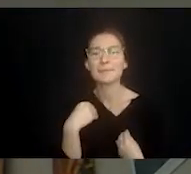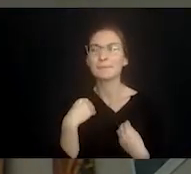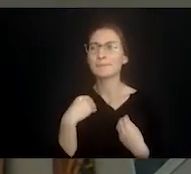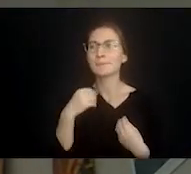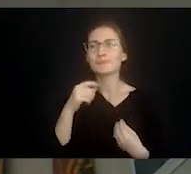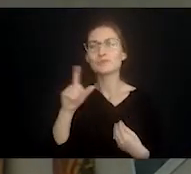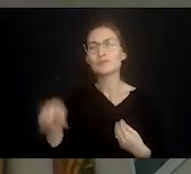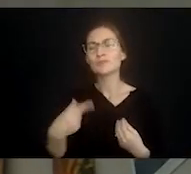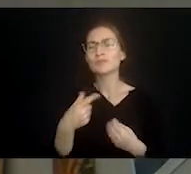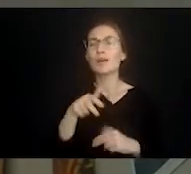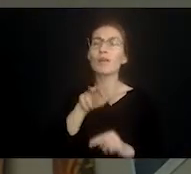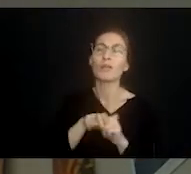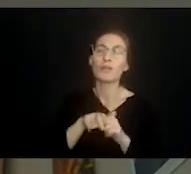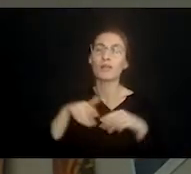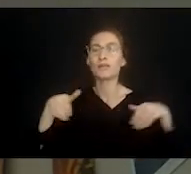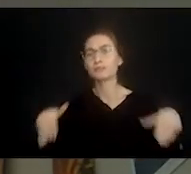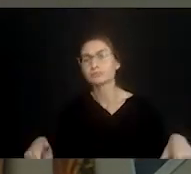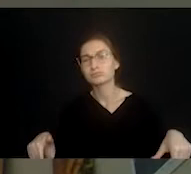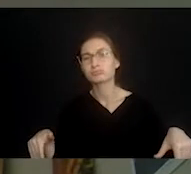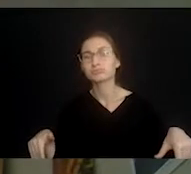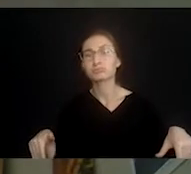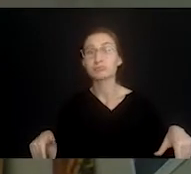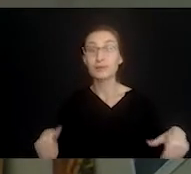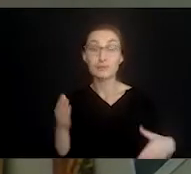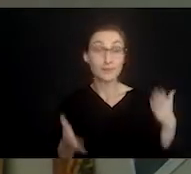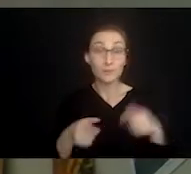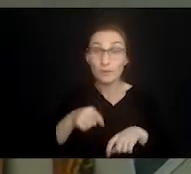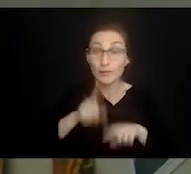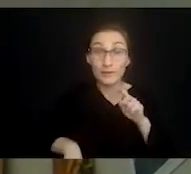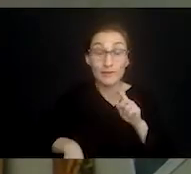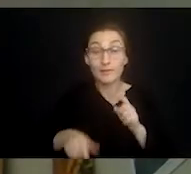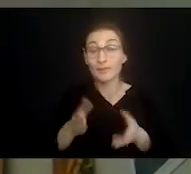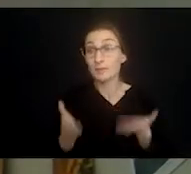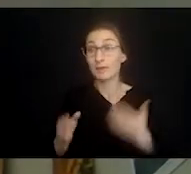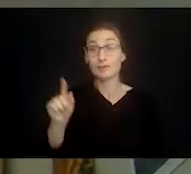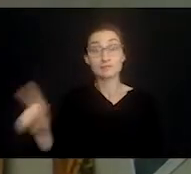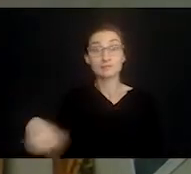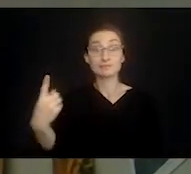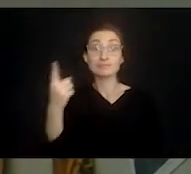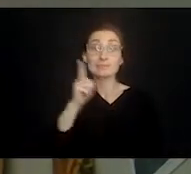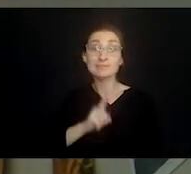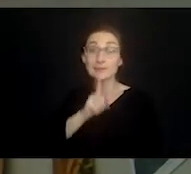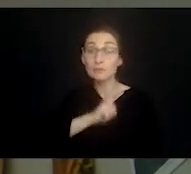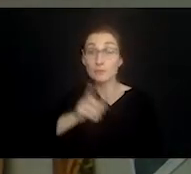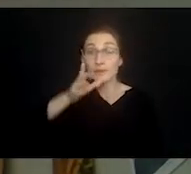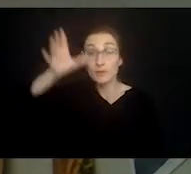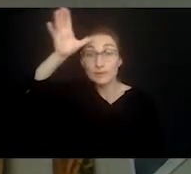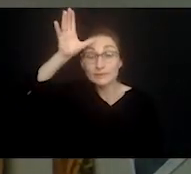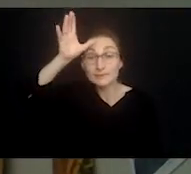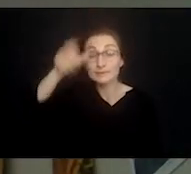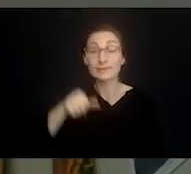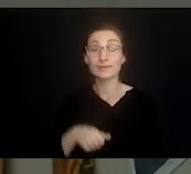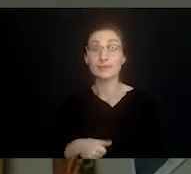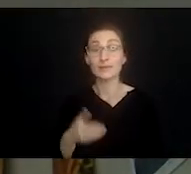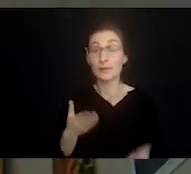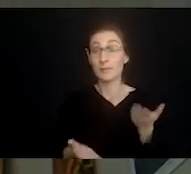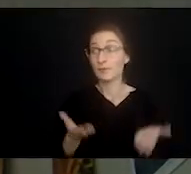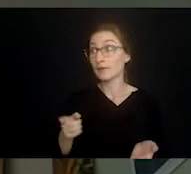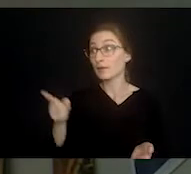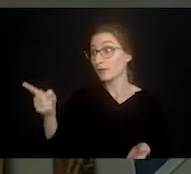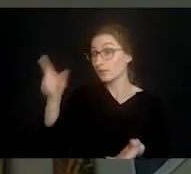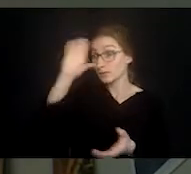or a few minutes to do nothing. But I can't because maybe you're a single parent and your child doesn't ever stop